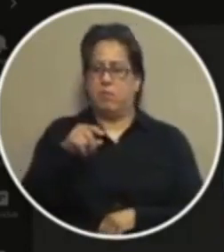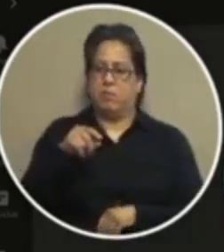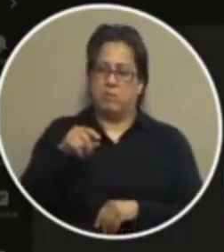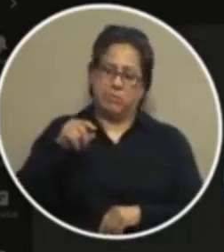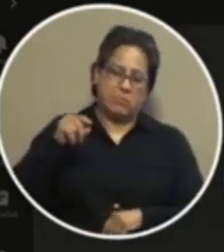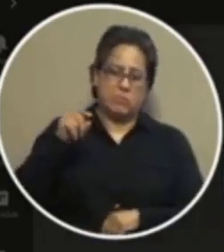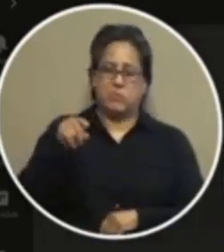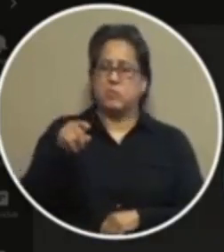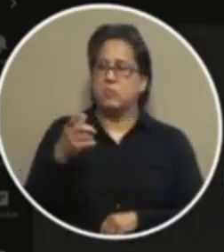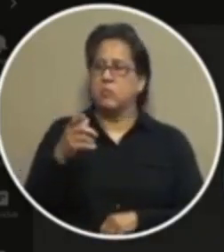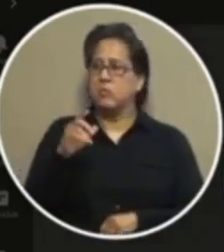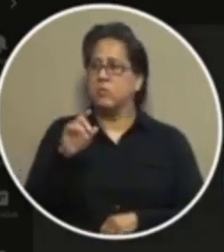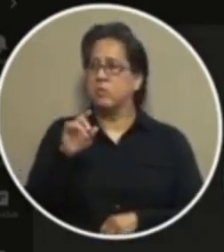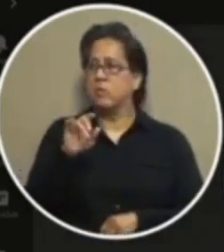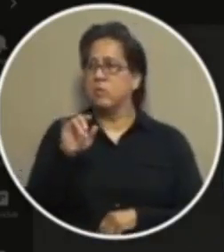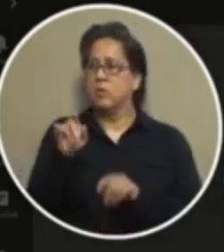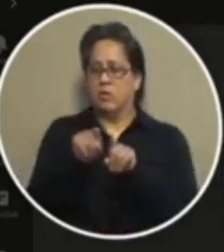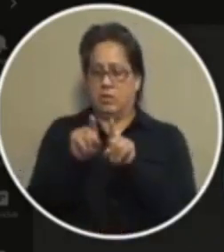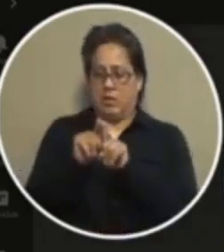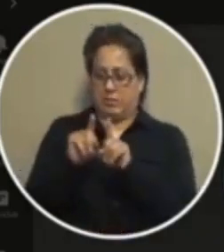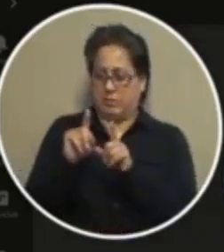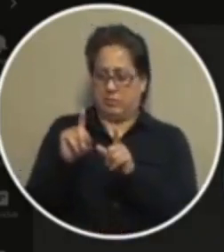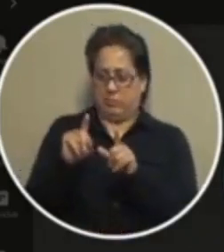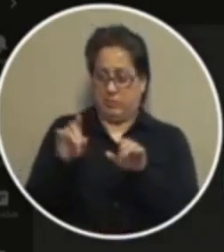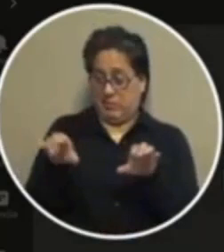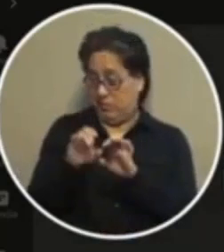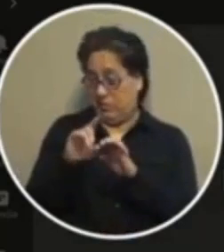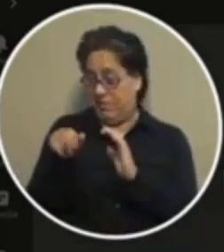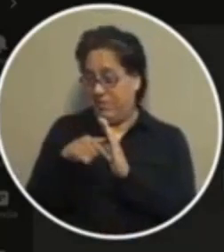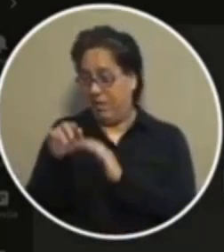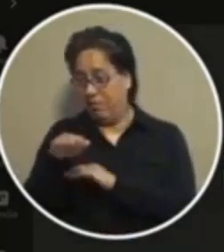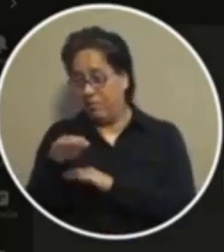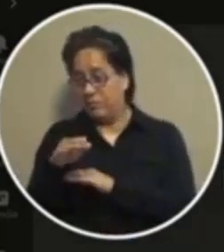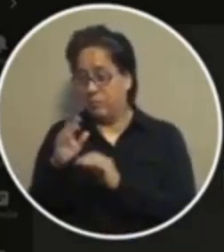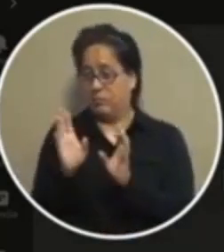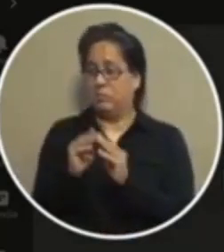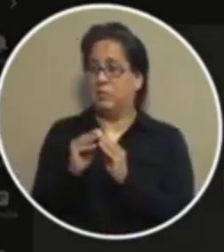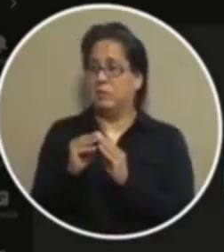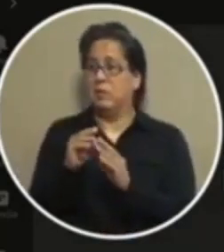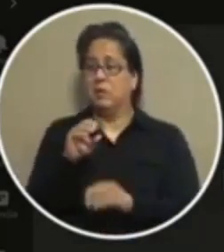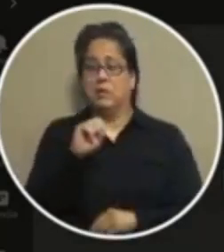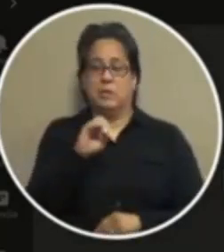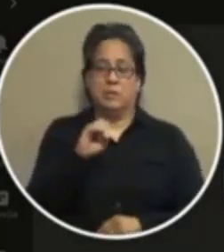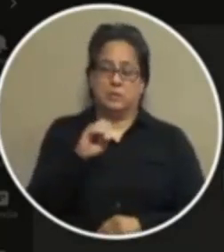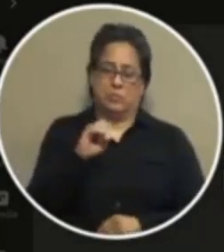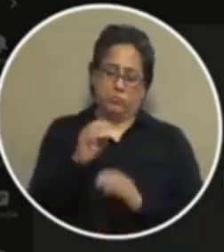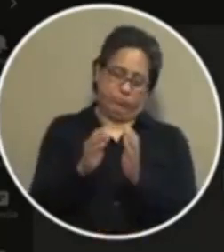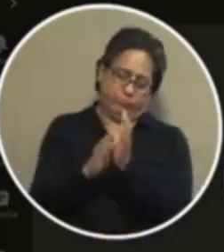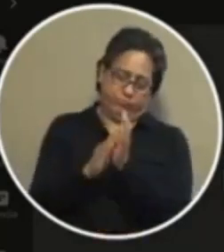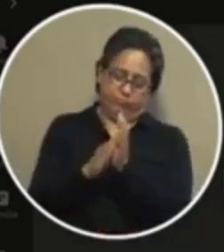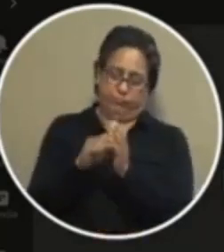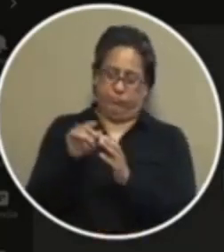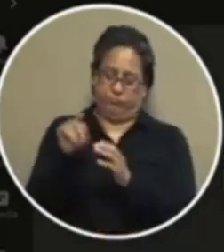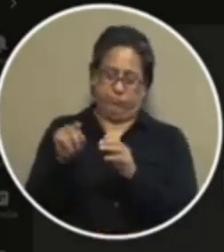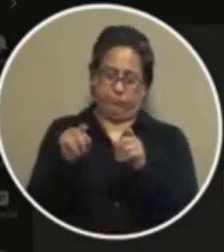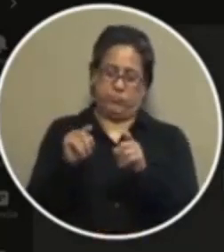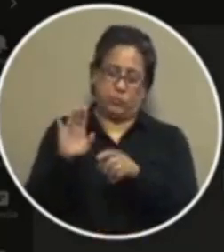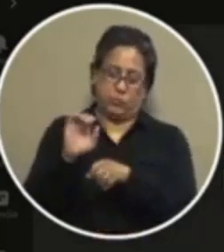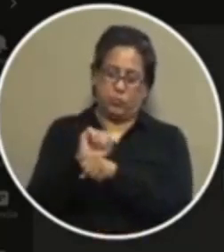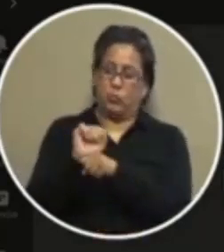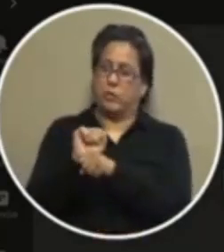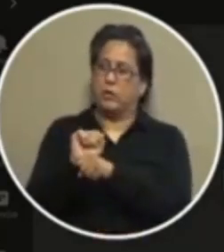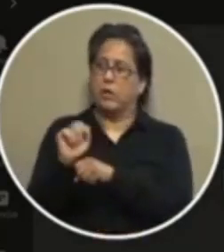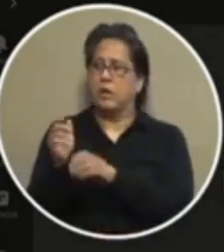that's been presented this afternoon and so i just want to commend you all for all your hard work